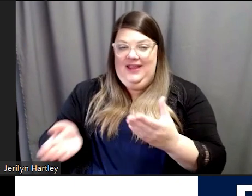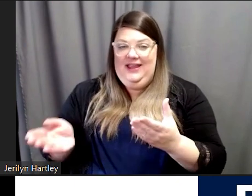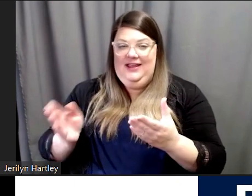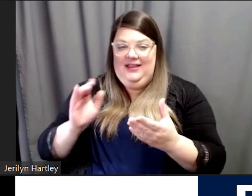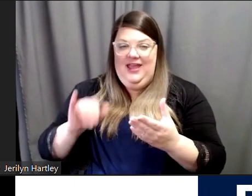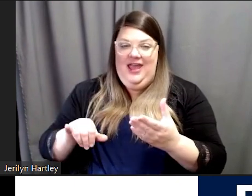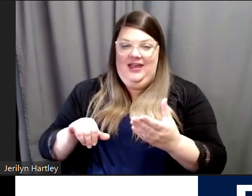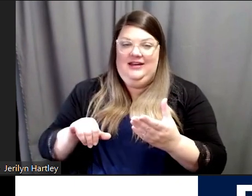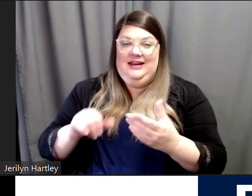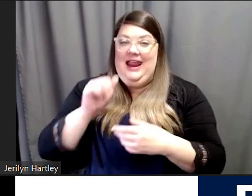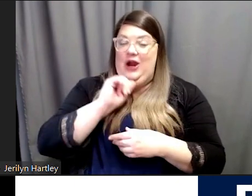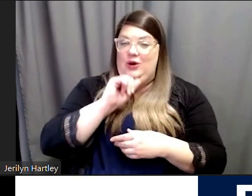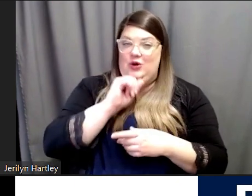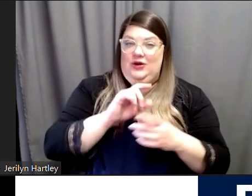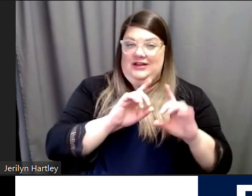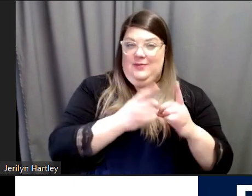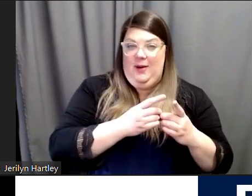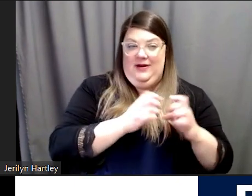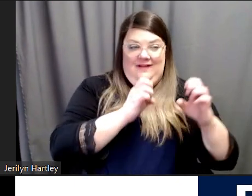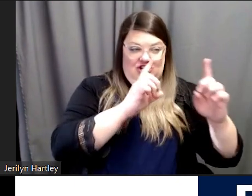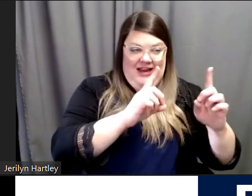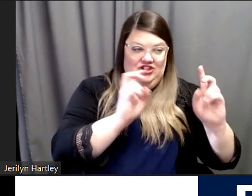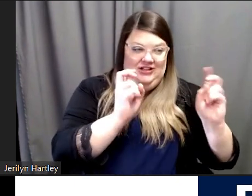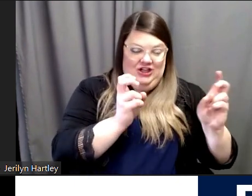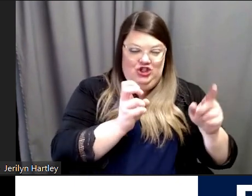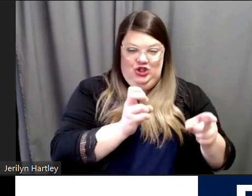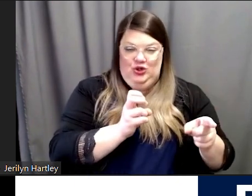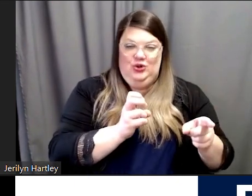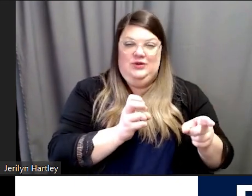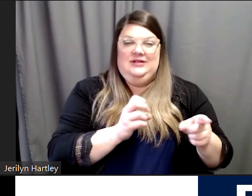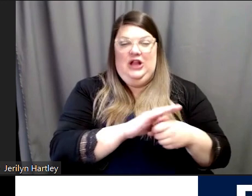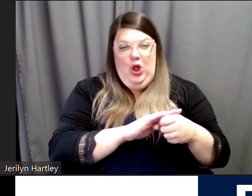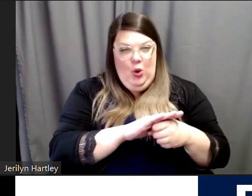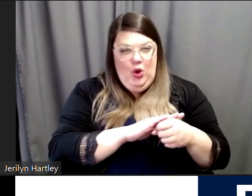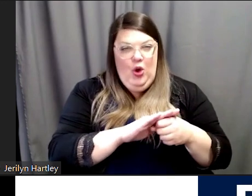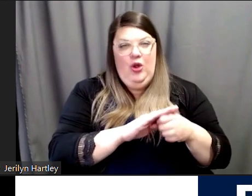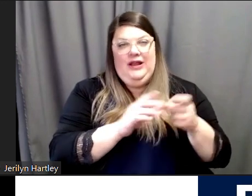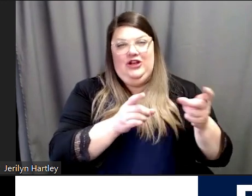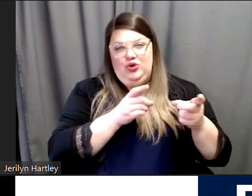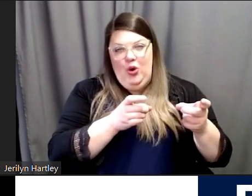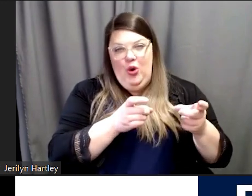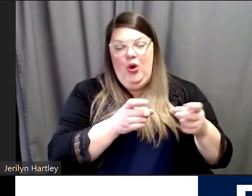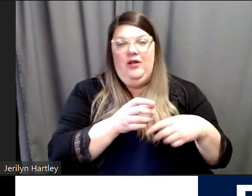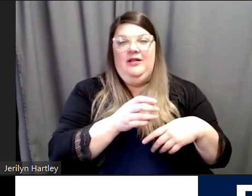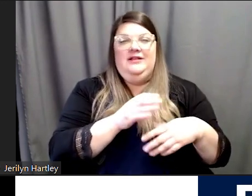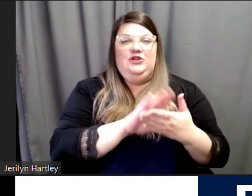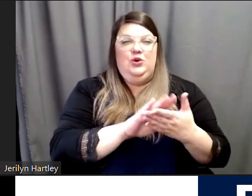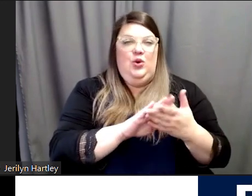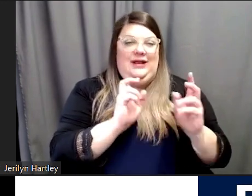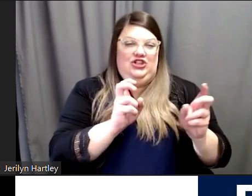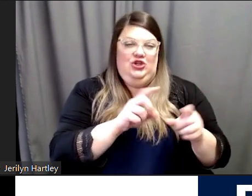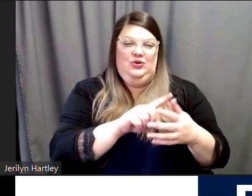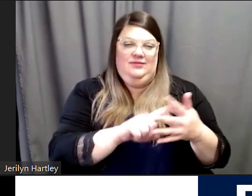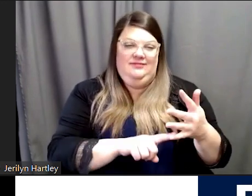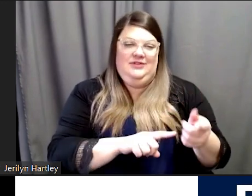know, it's an Arizona Department of Education issue. It's a local control school issue. So there's some